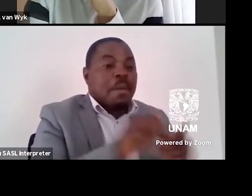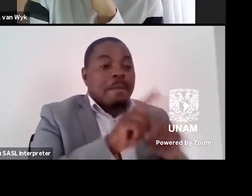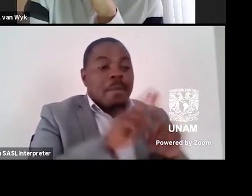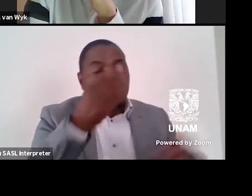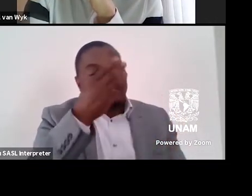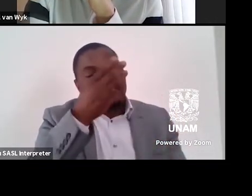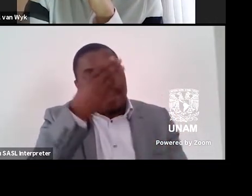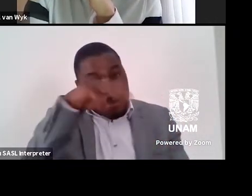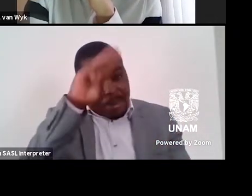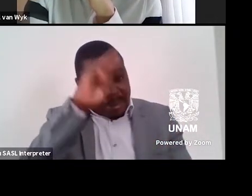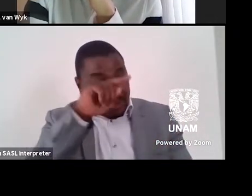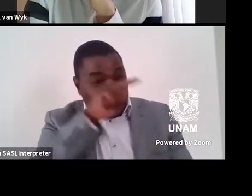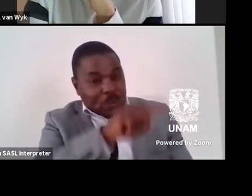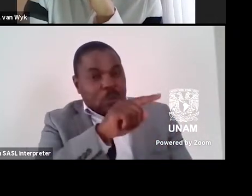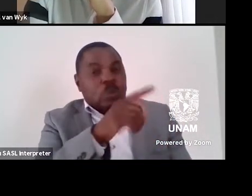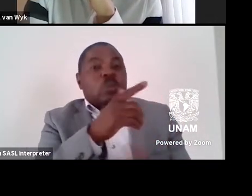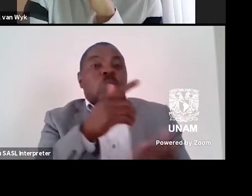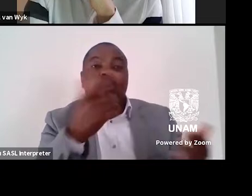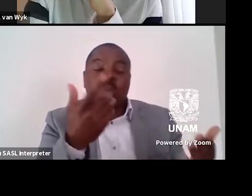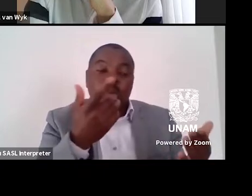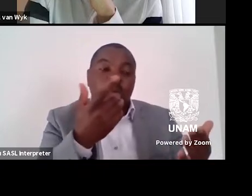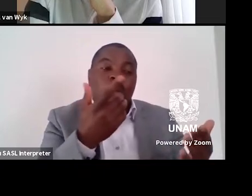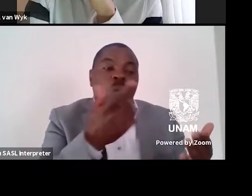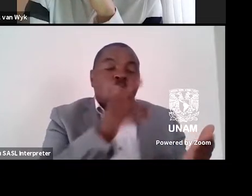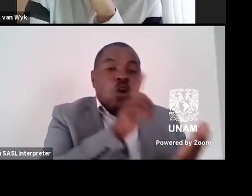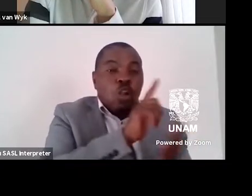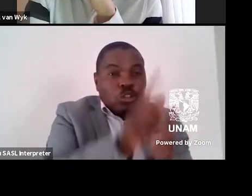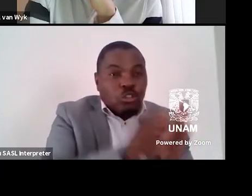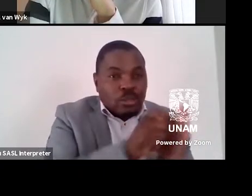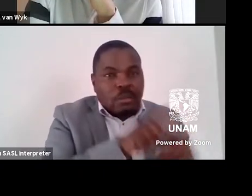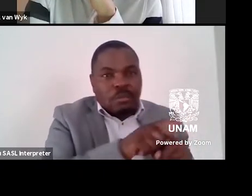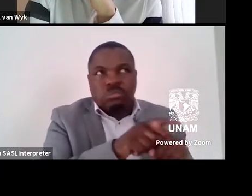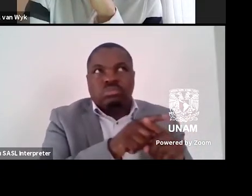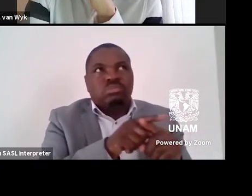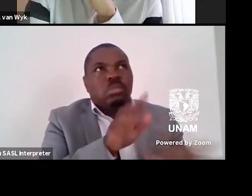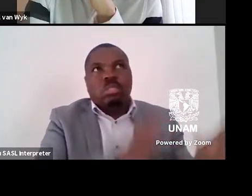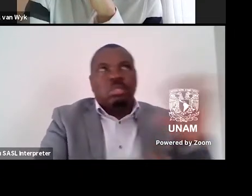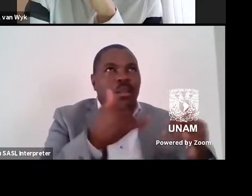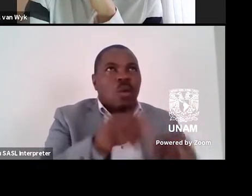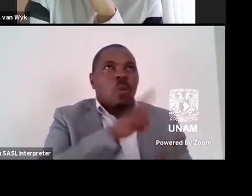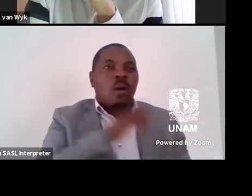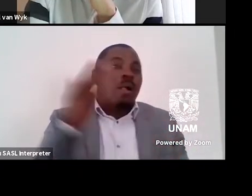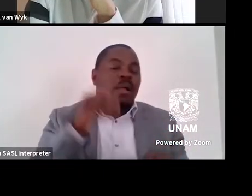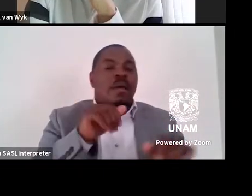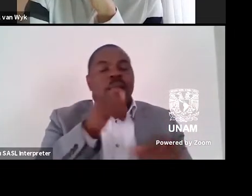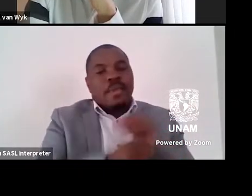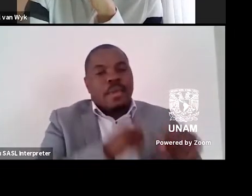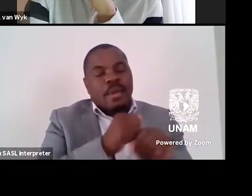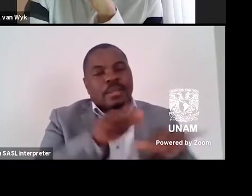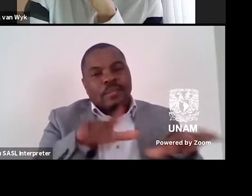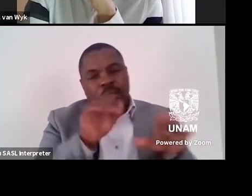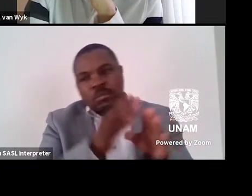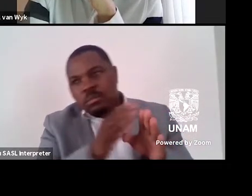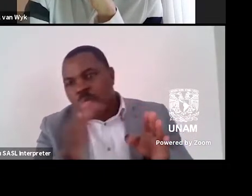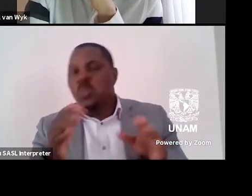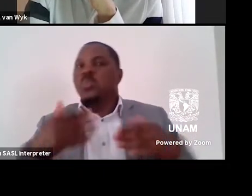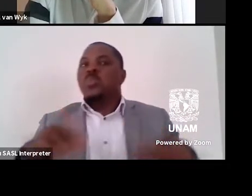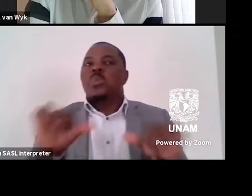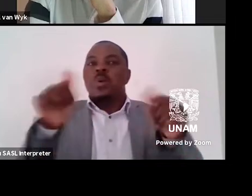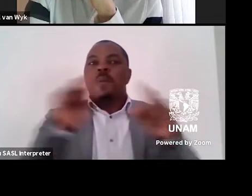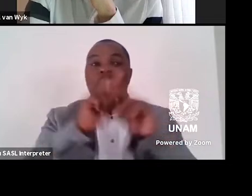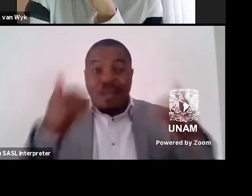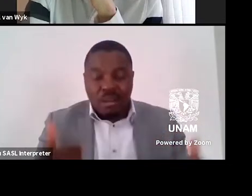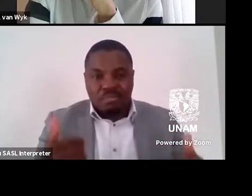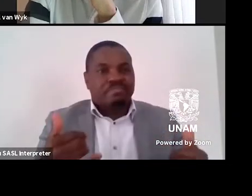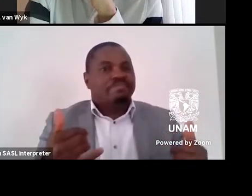literature is on the crossroad. After the so-called boom in the 60s and the 17s, Latin American literature has not